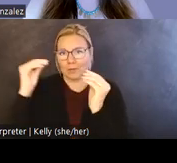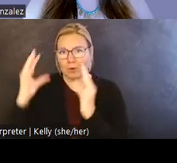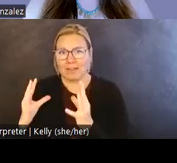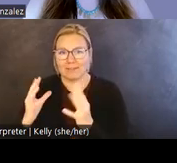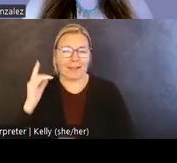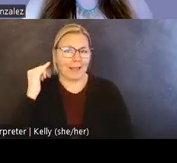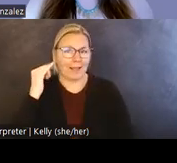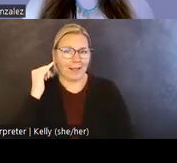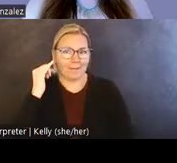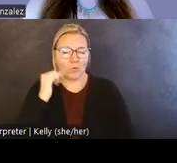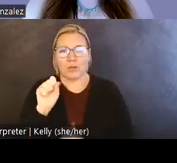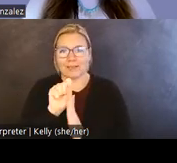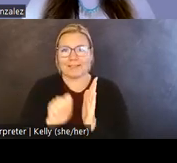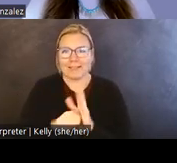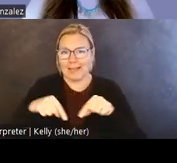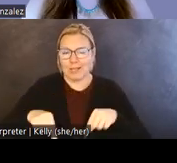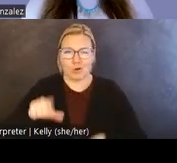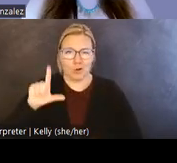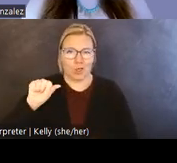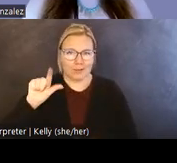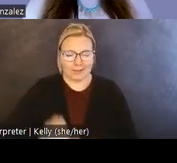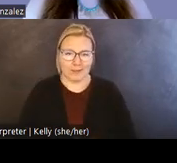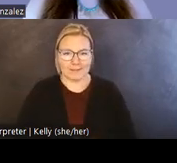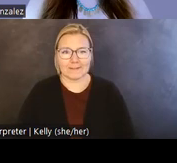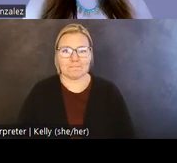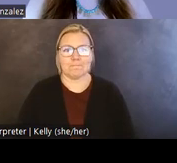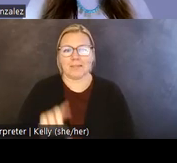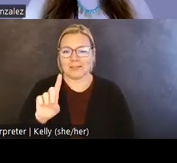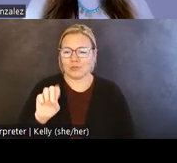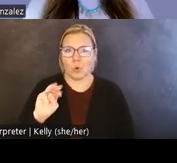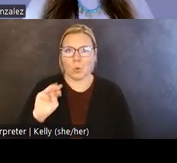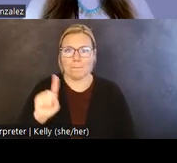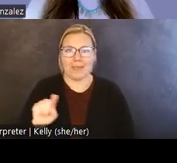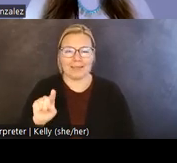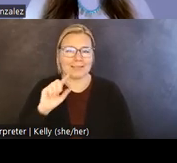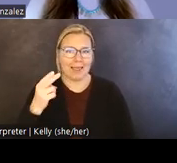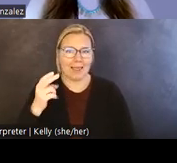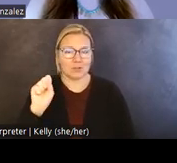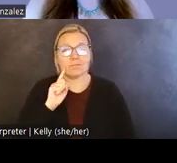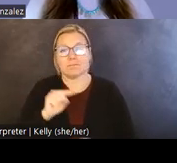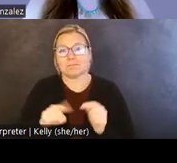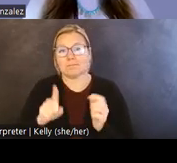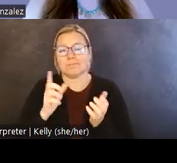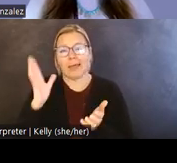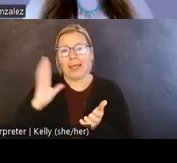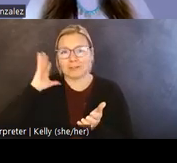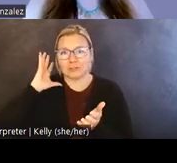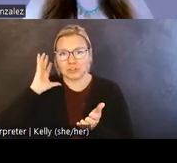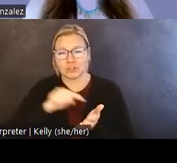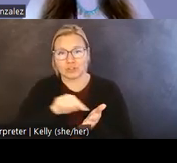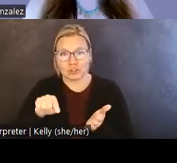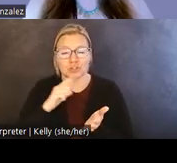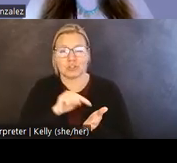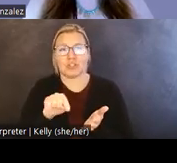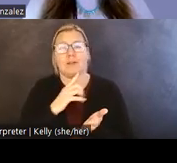University, Dominguez Hills, here in Los Angeles. I research ancient human environmental relationships in the northern Maya lowlands of